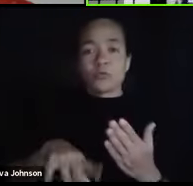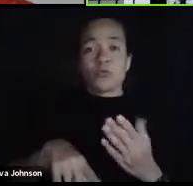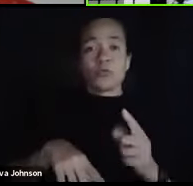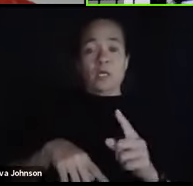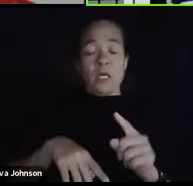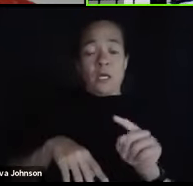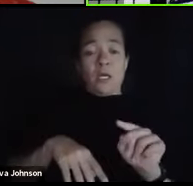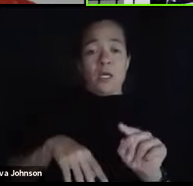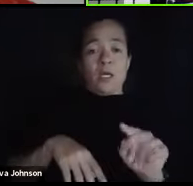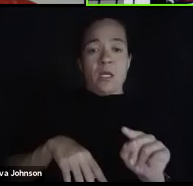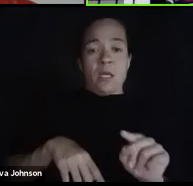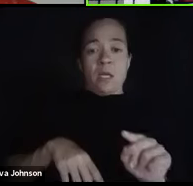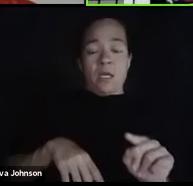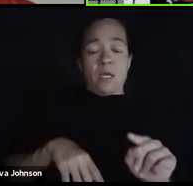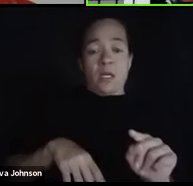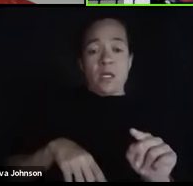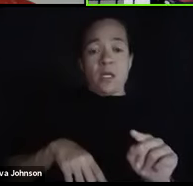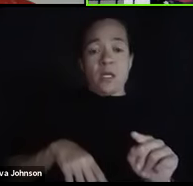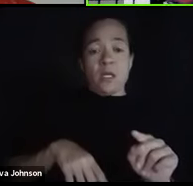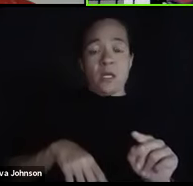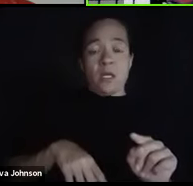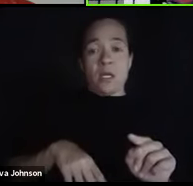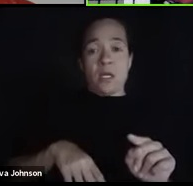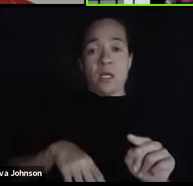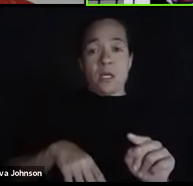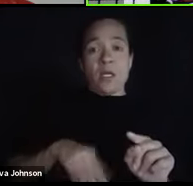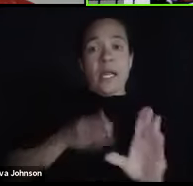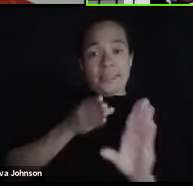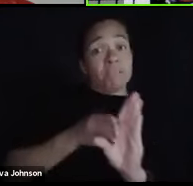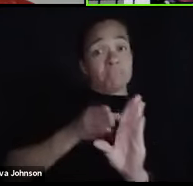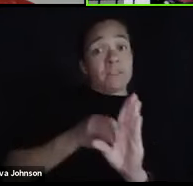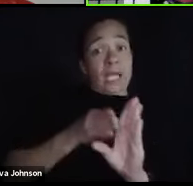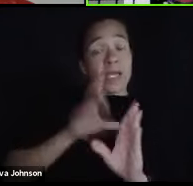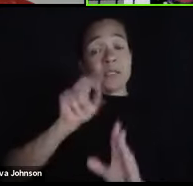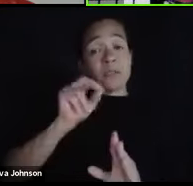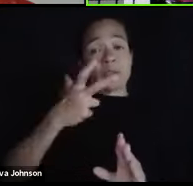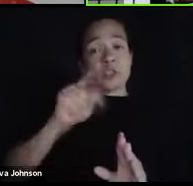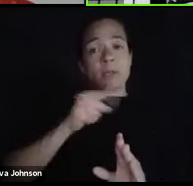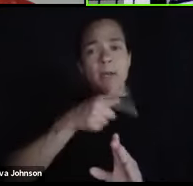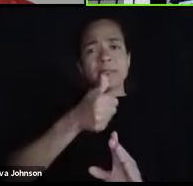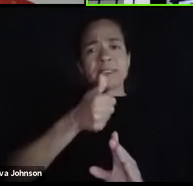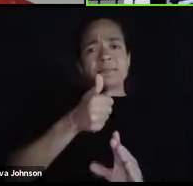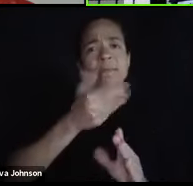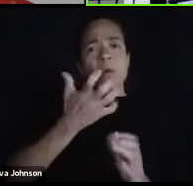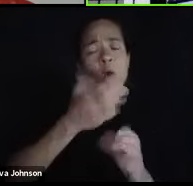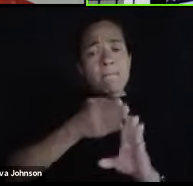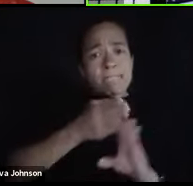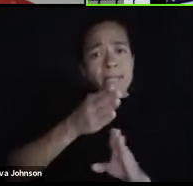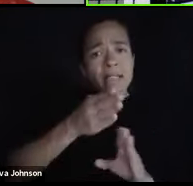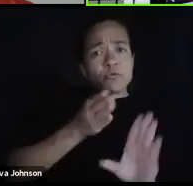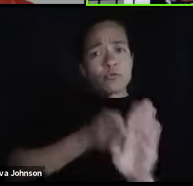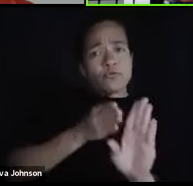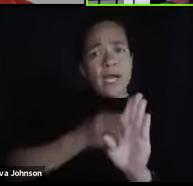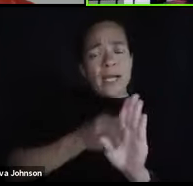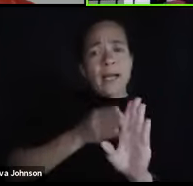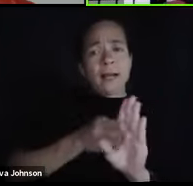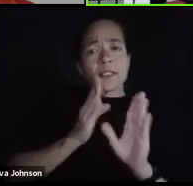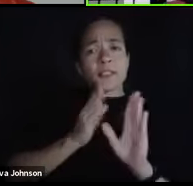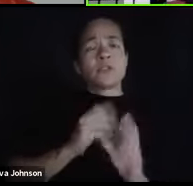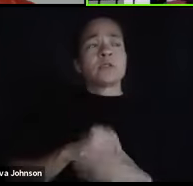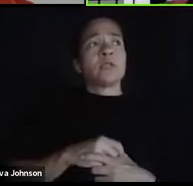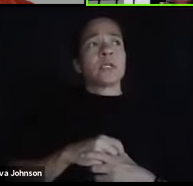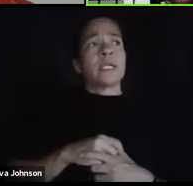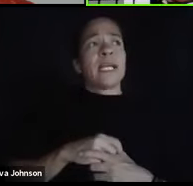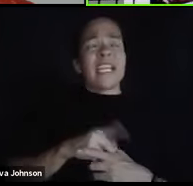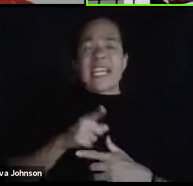was in the psychology department. wanted to be a psychology major. He wasn't really doing